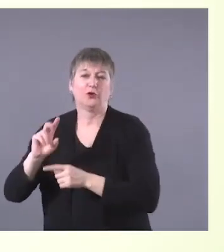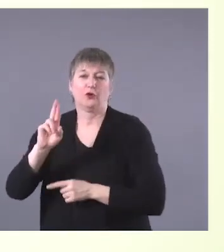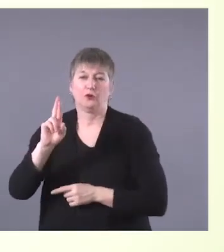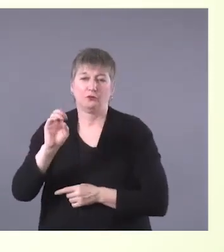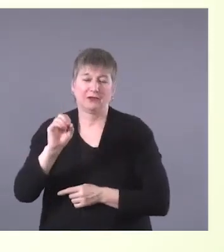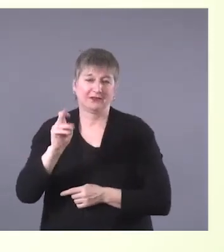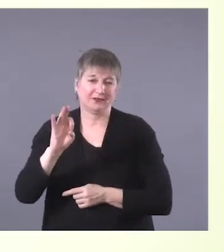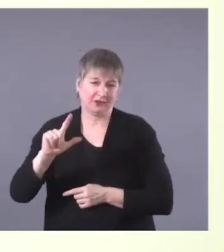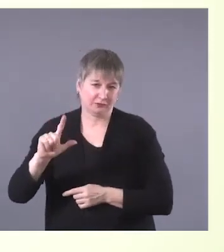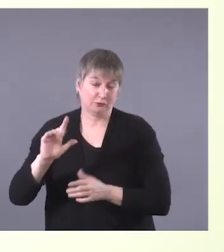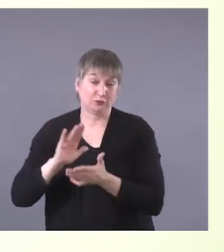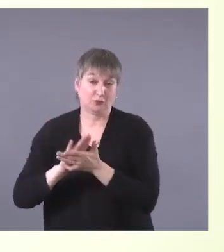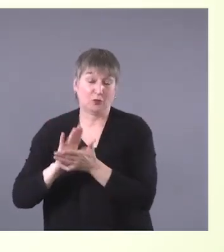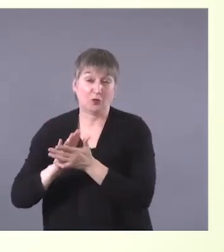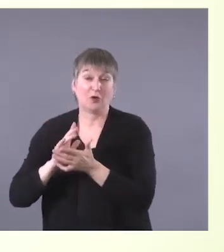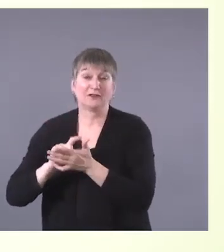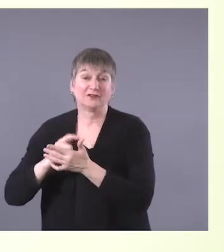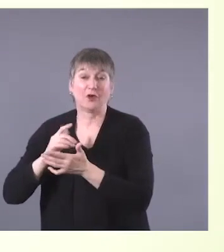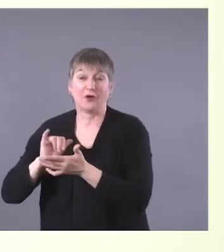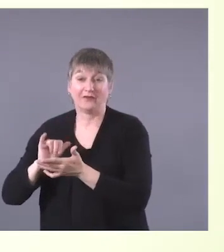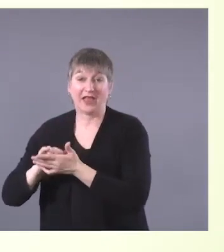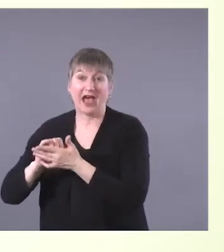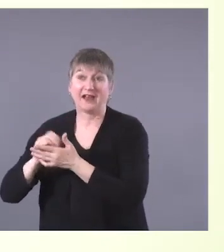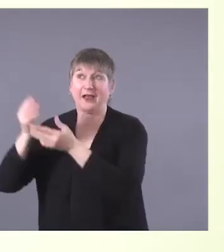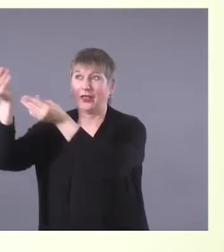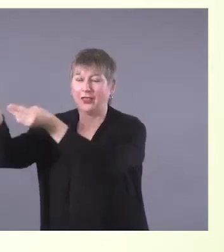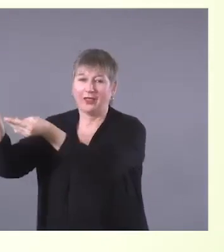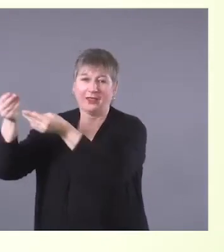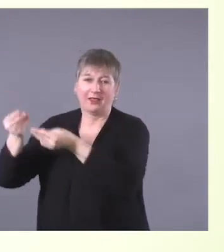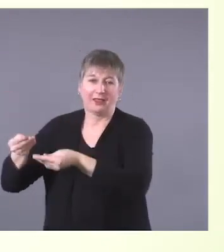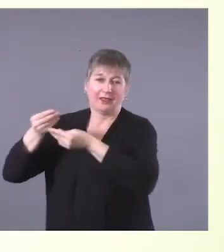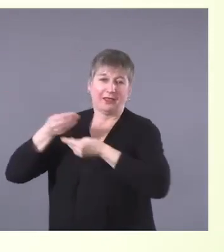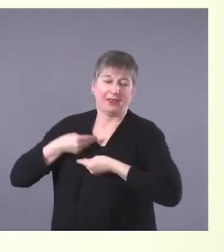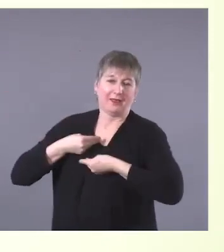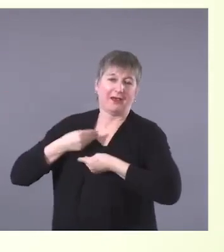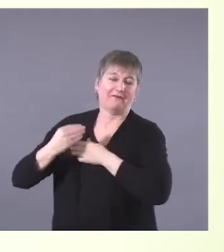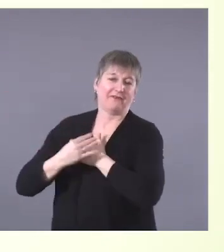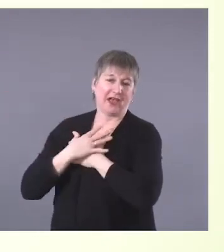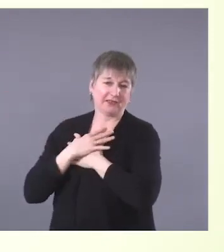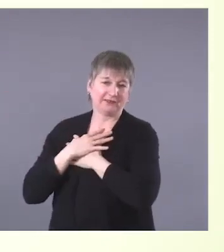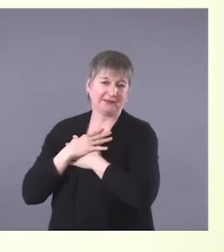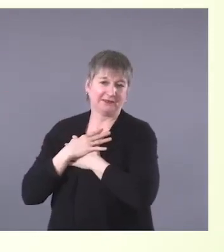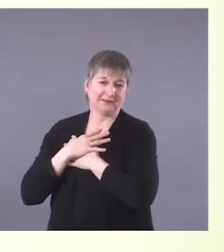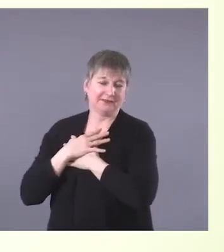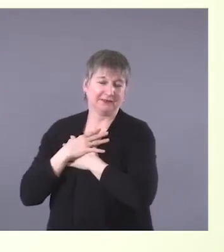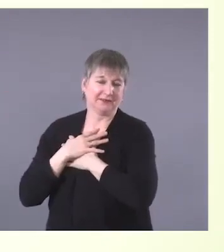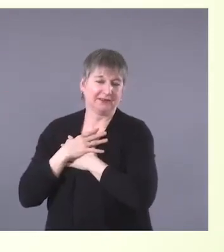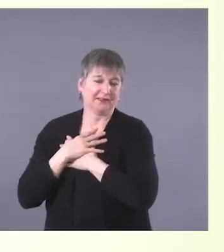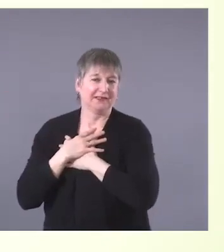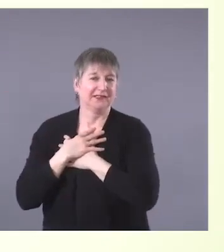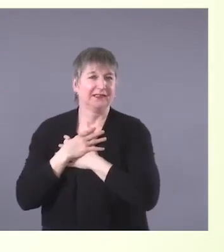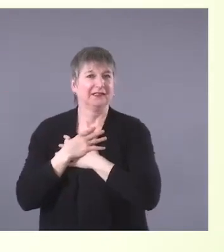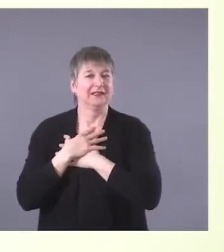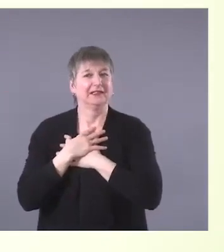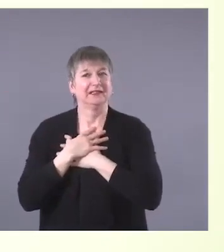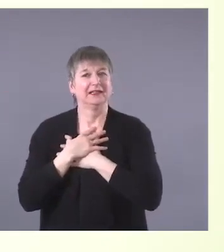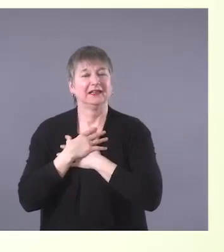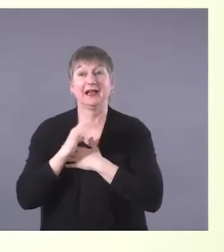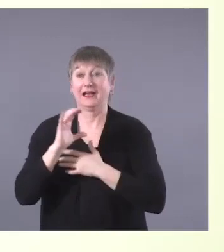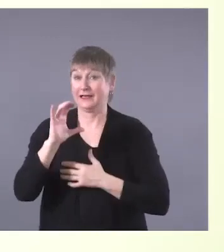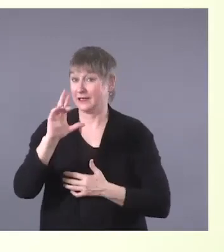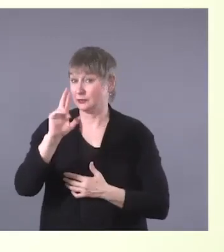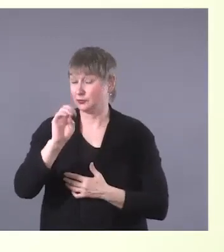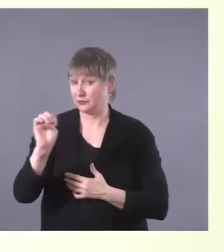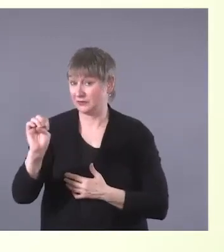-generational history of that effect and how Cree was very